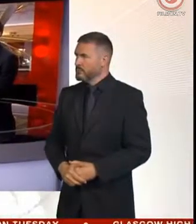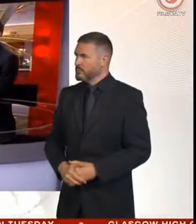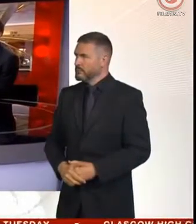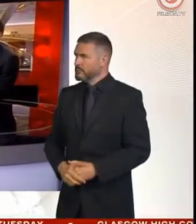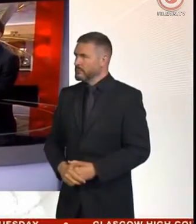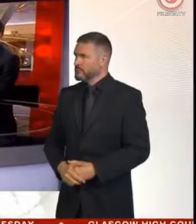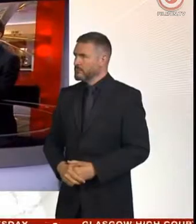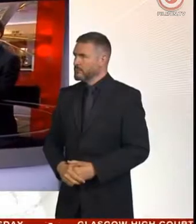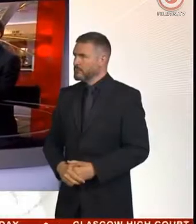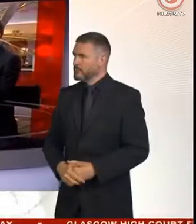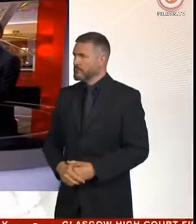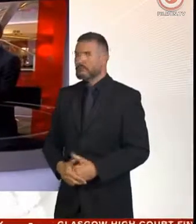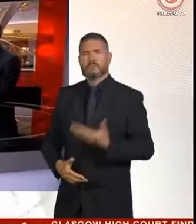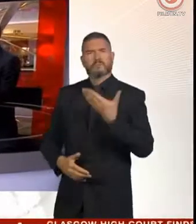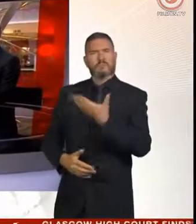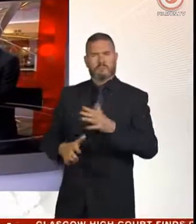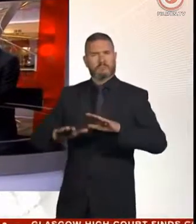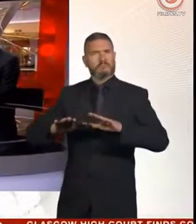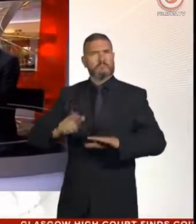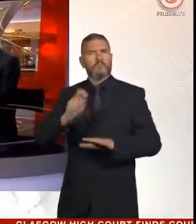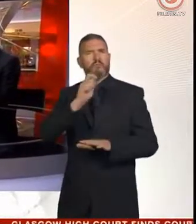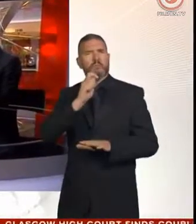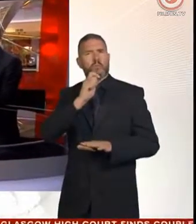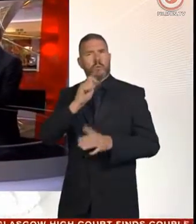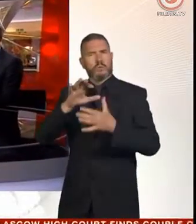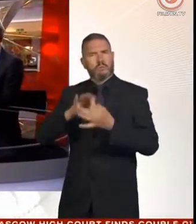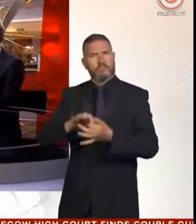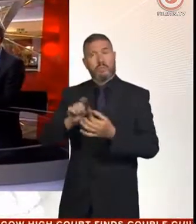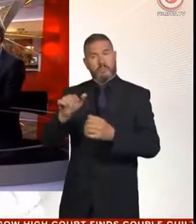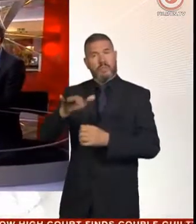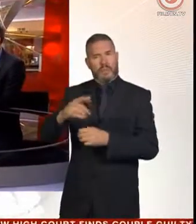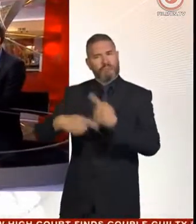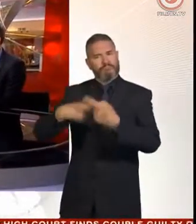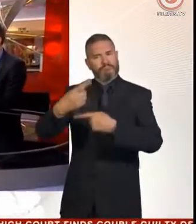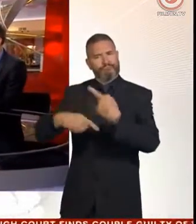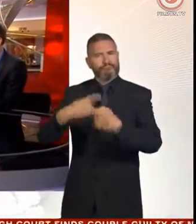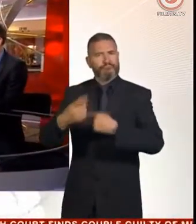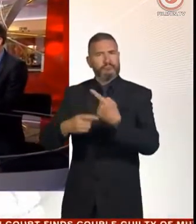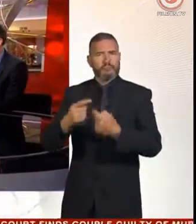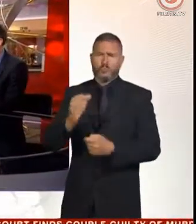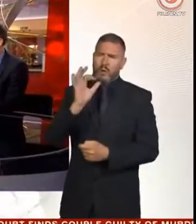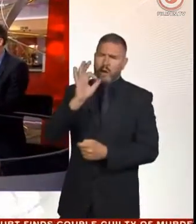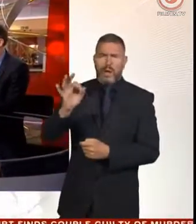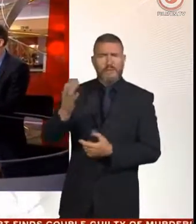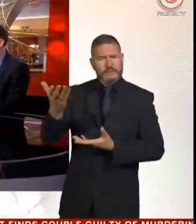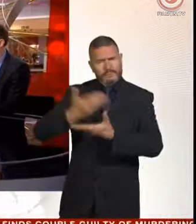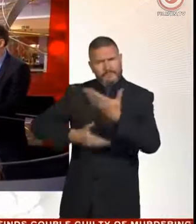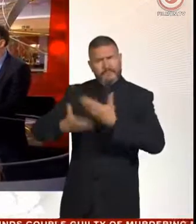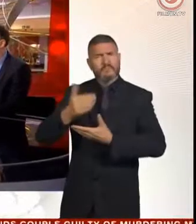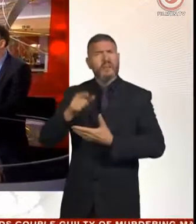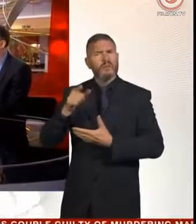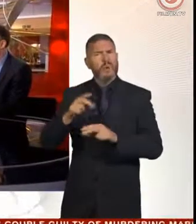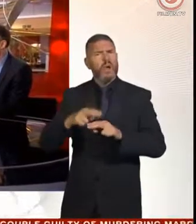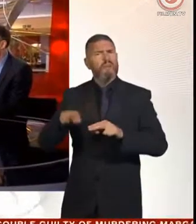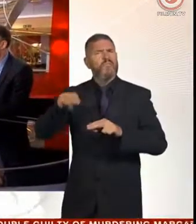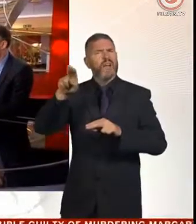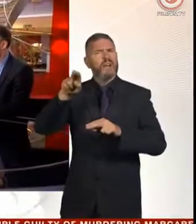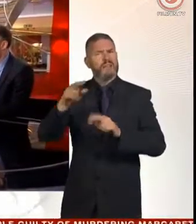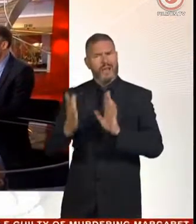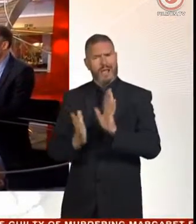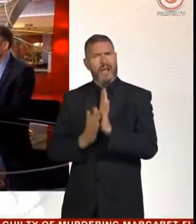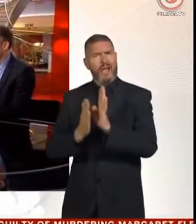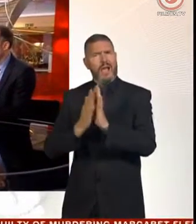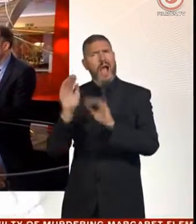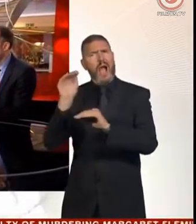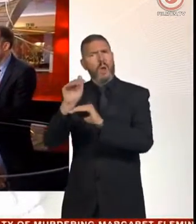Well, let's also talk to our Home Affairs correspondent, Tom Simons, who is with me. And in terms of cladding on buildings, two